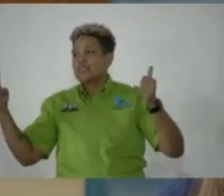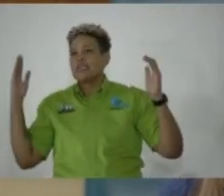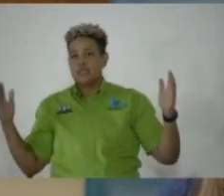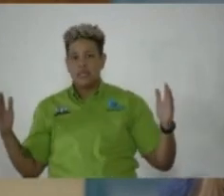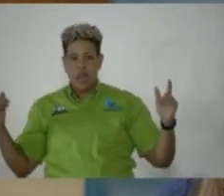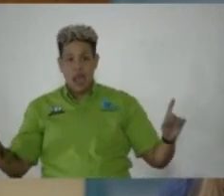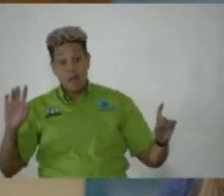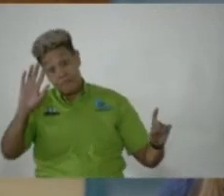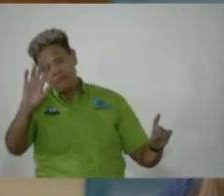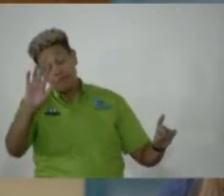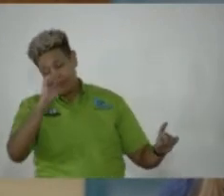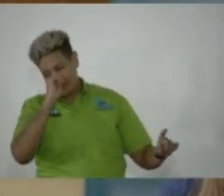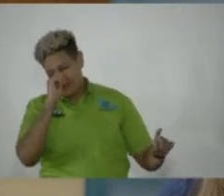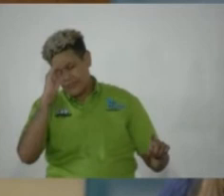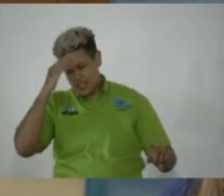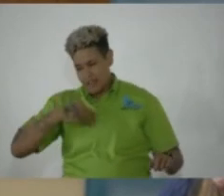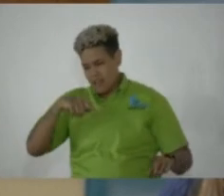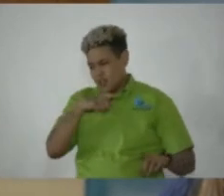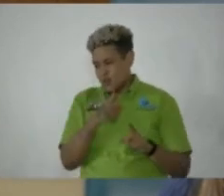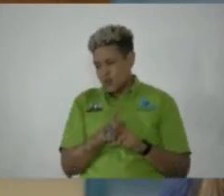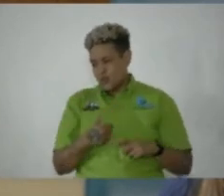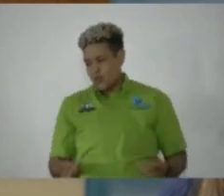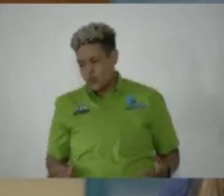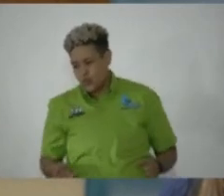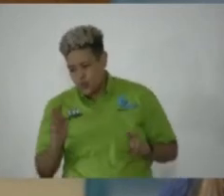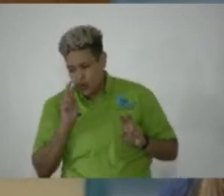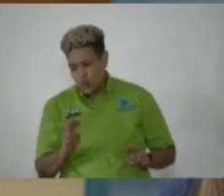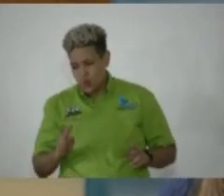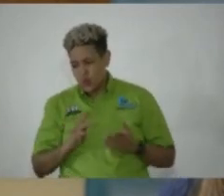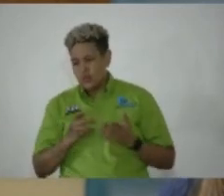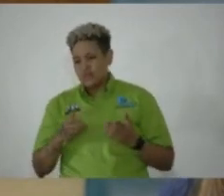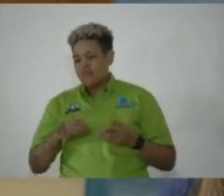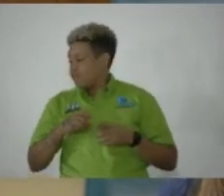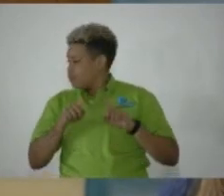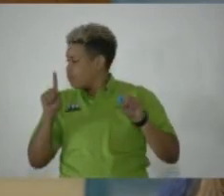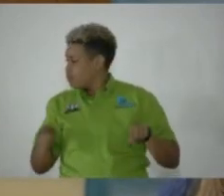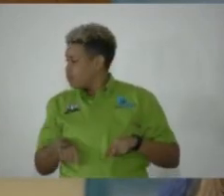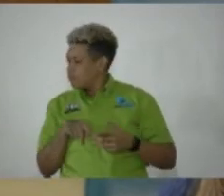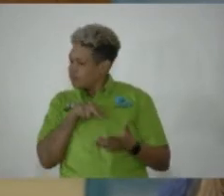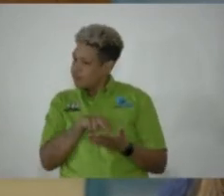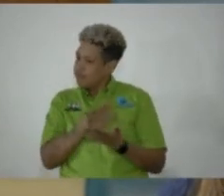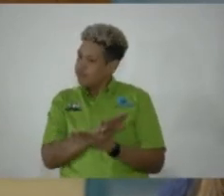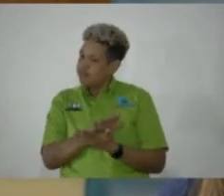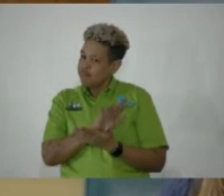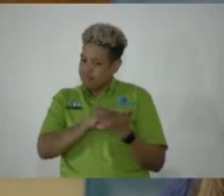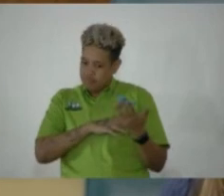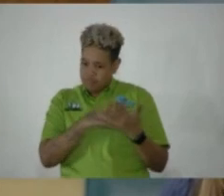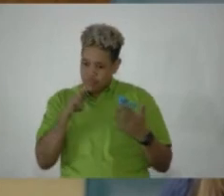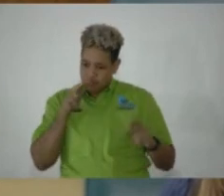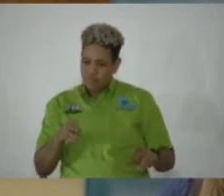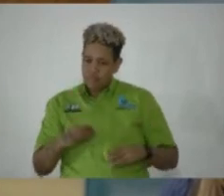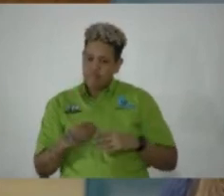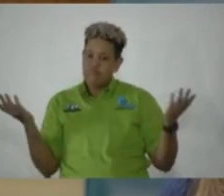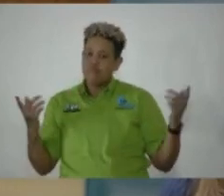I invite you to look at the schedule that has been